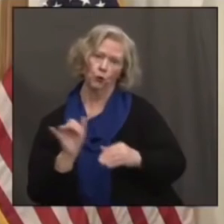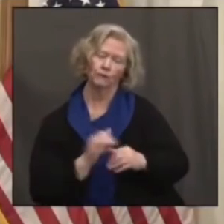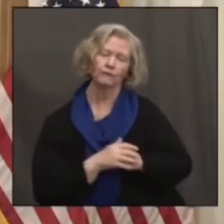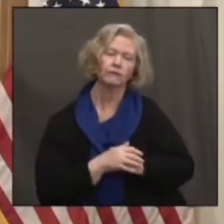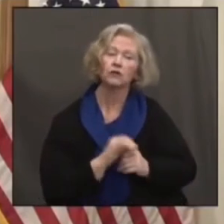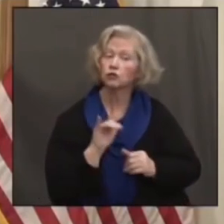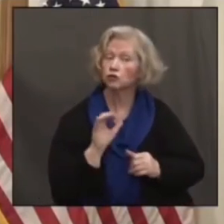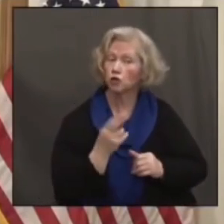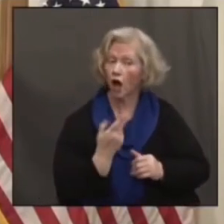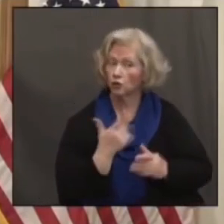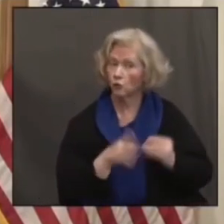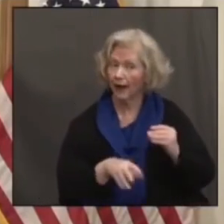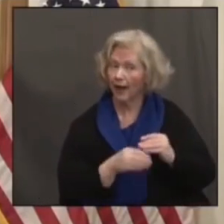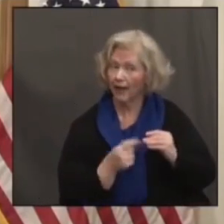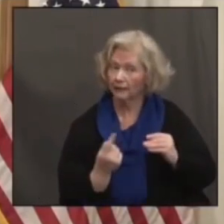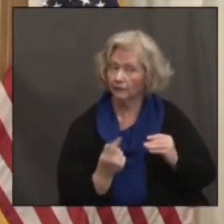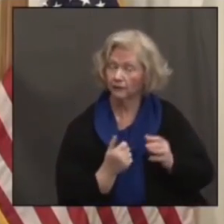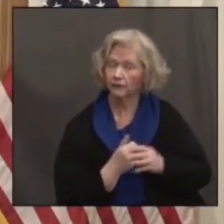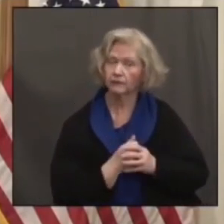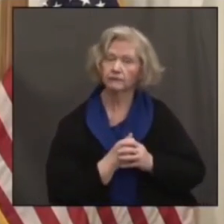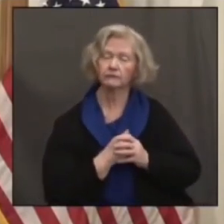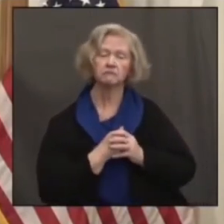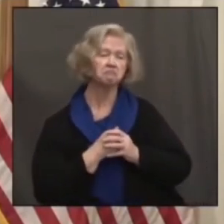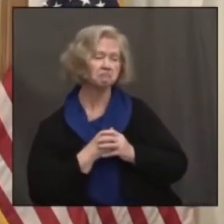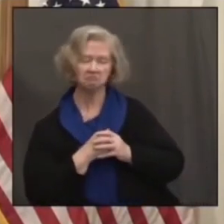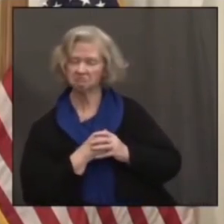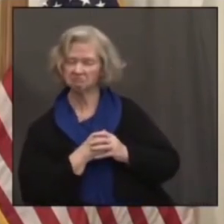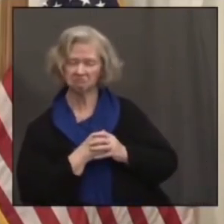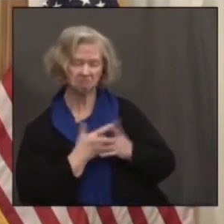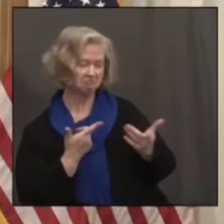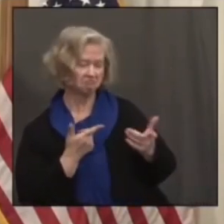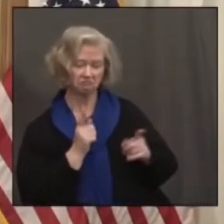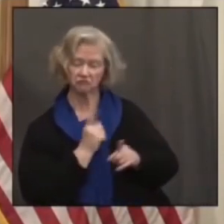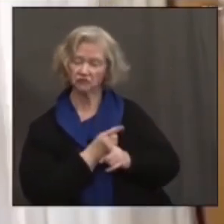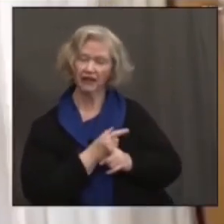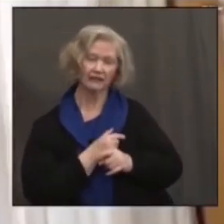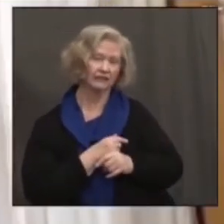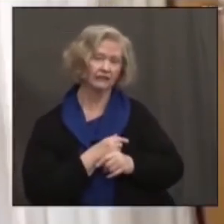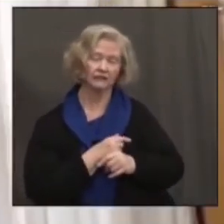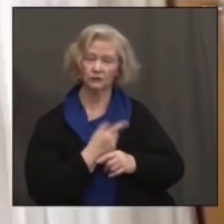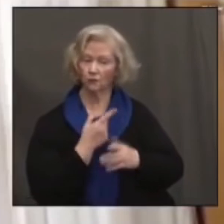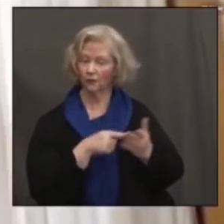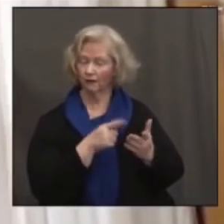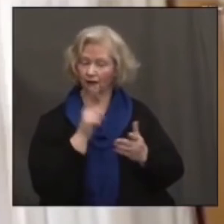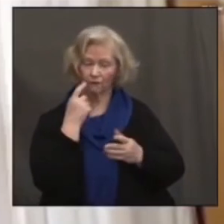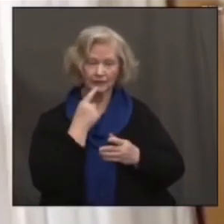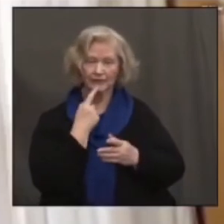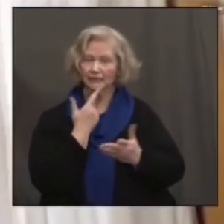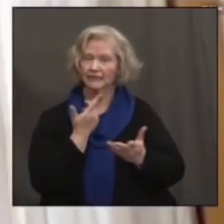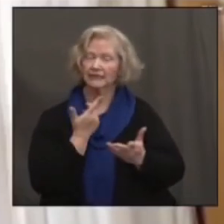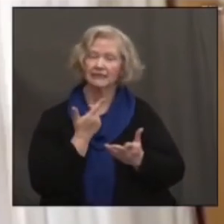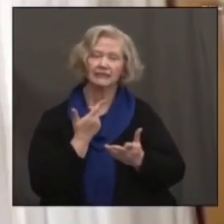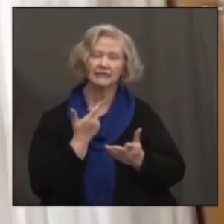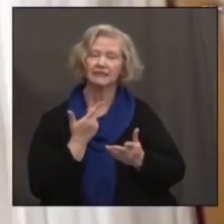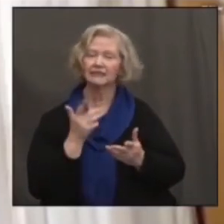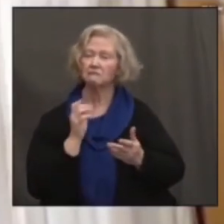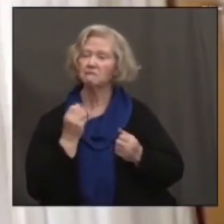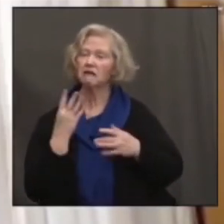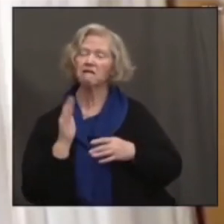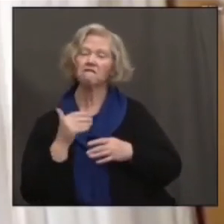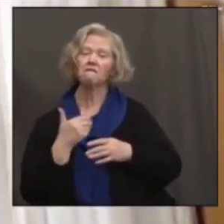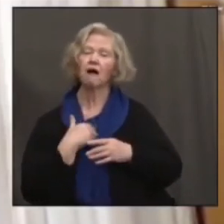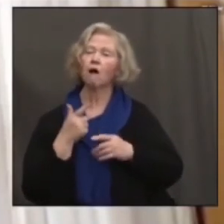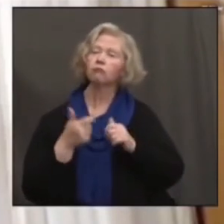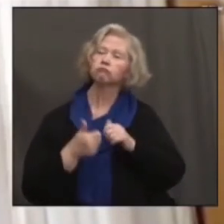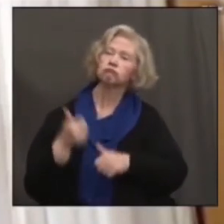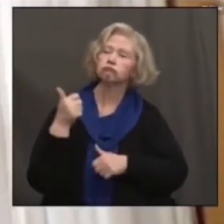Josh, anything to add to that? No, that's right. As you alluded to, Governor, you know, a number of the chief medical officers at some